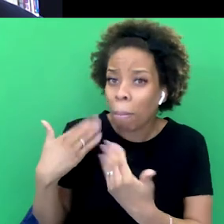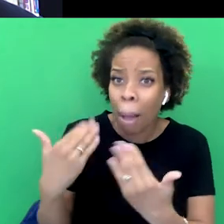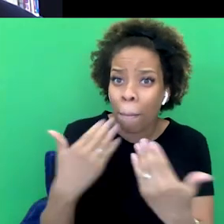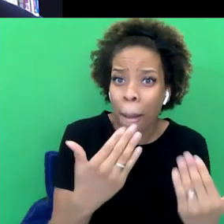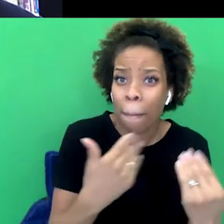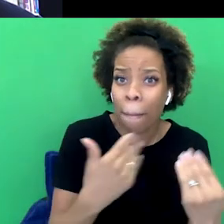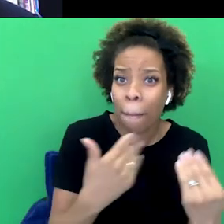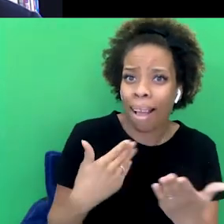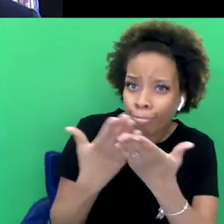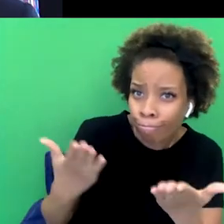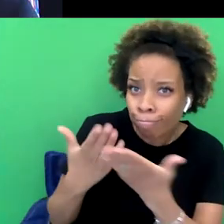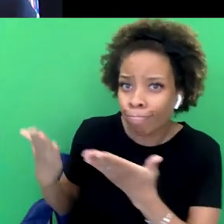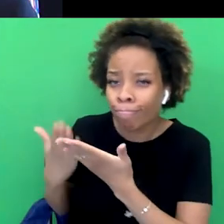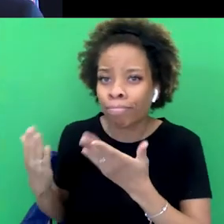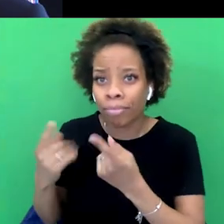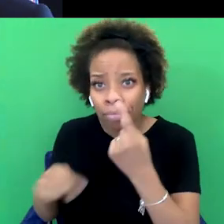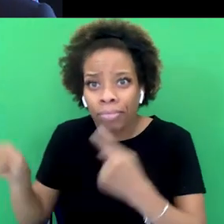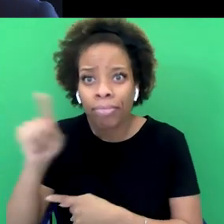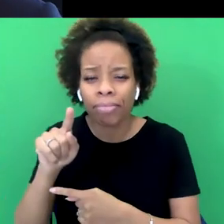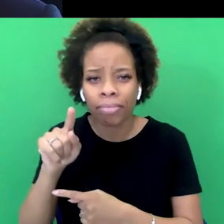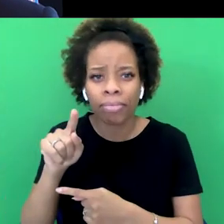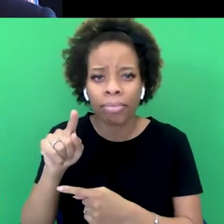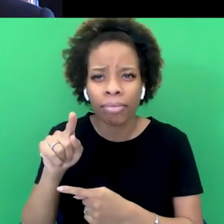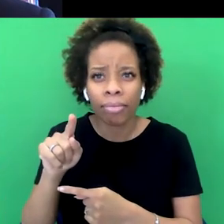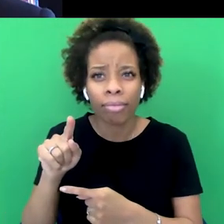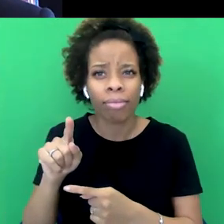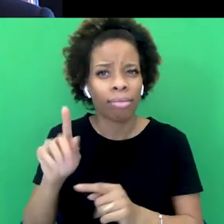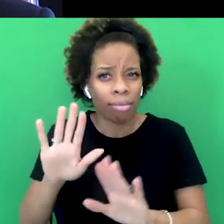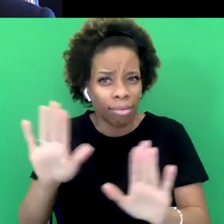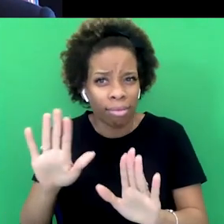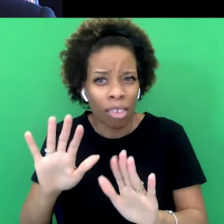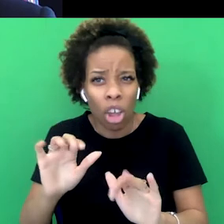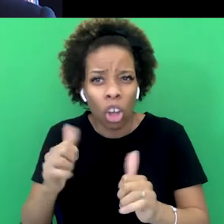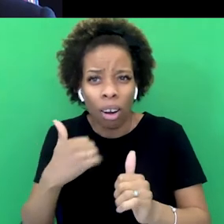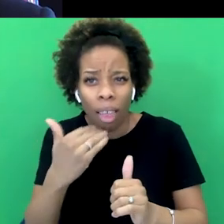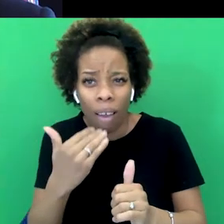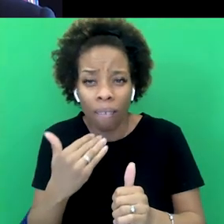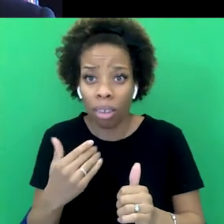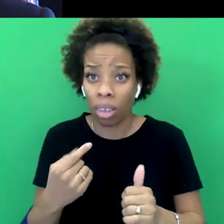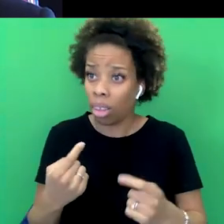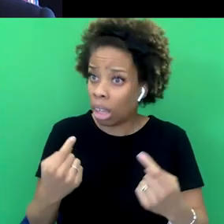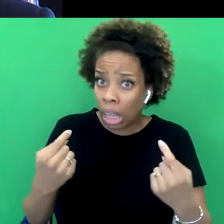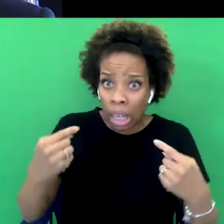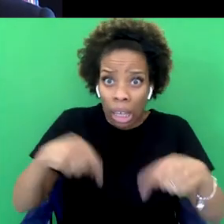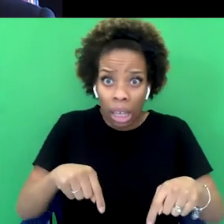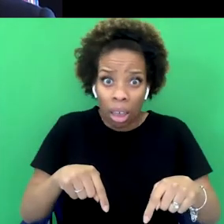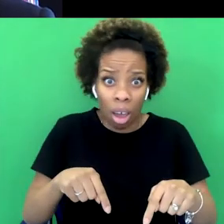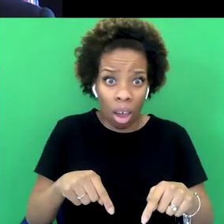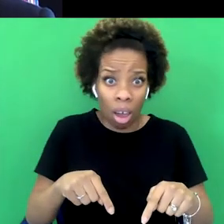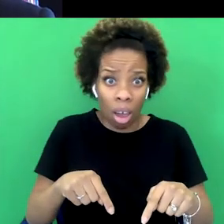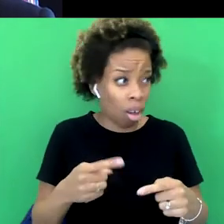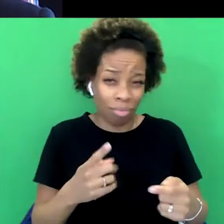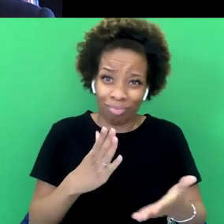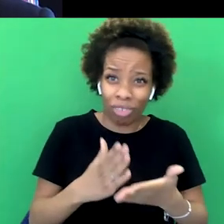that the sort of civilizational supremacy of Britain does not come from meritocracy. Like, it's one of the most insidious things